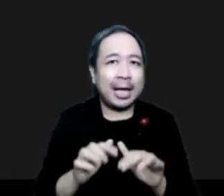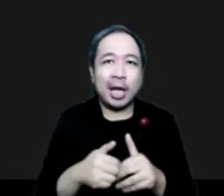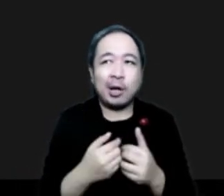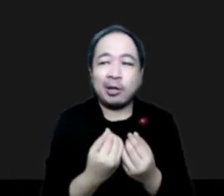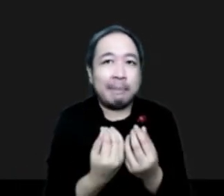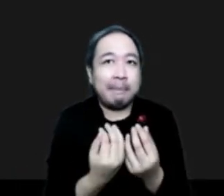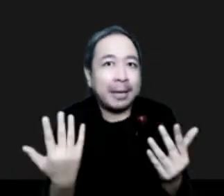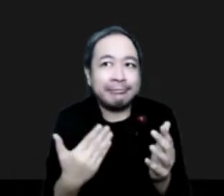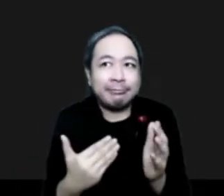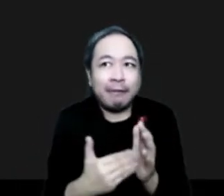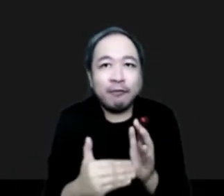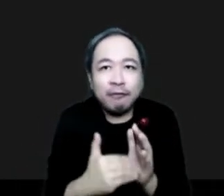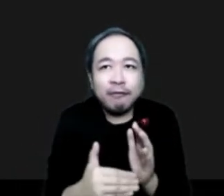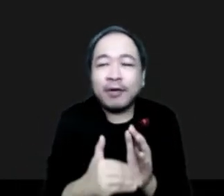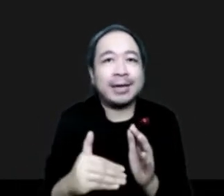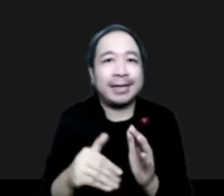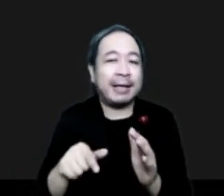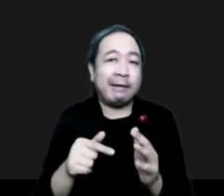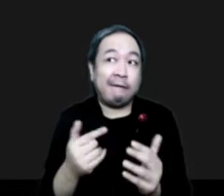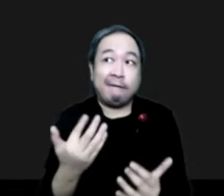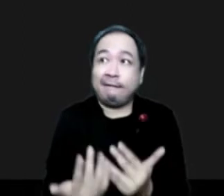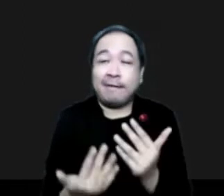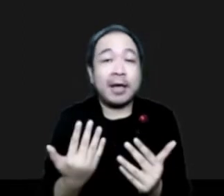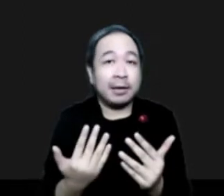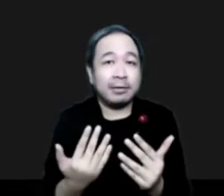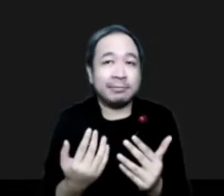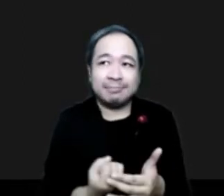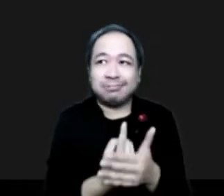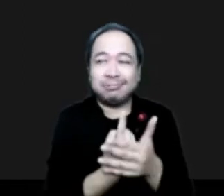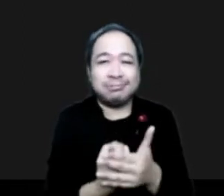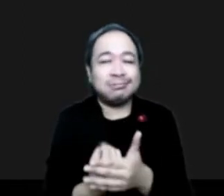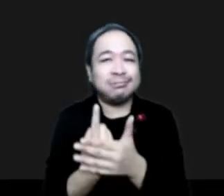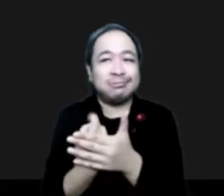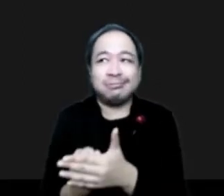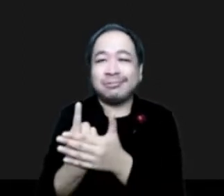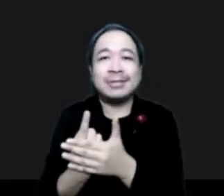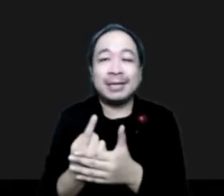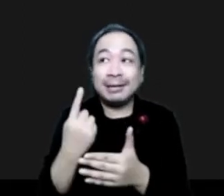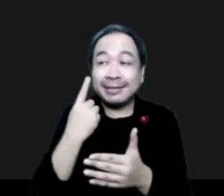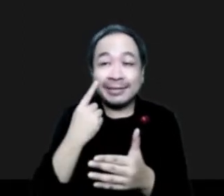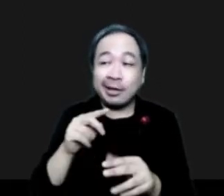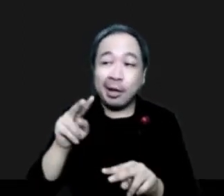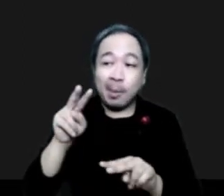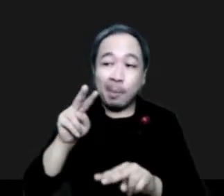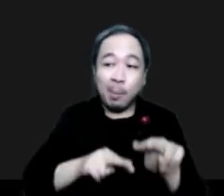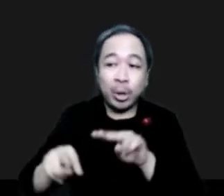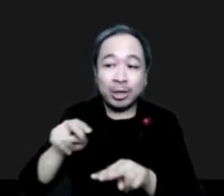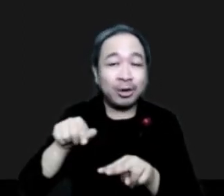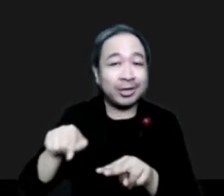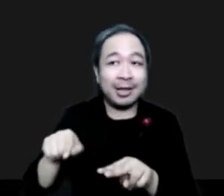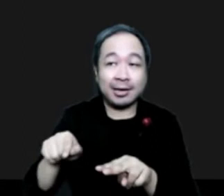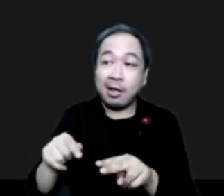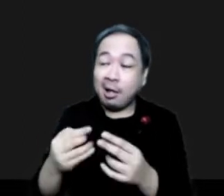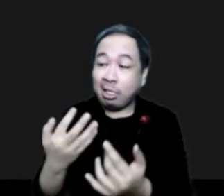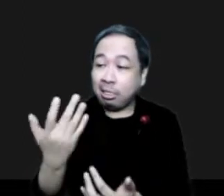typically happens. And so monitoring how long it's been since an area has burned and gives you a